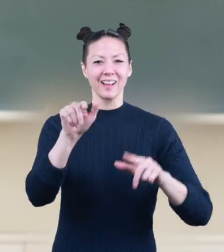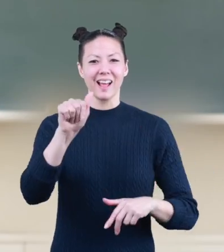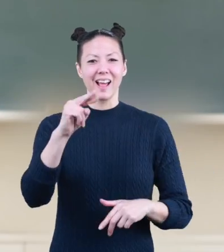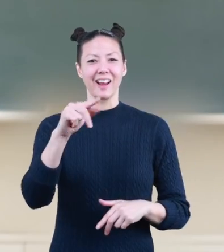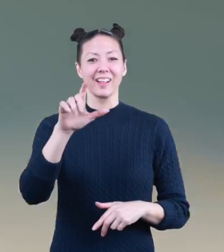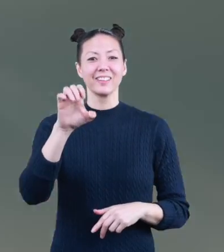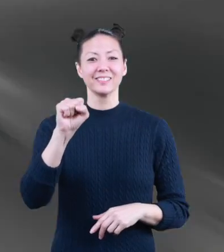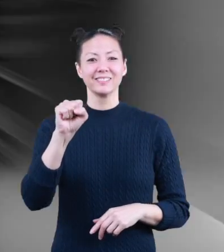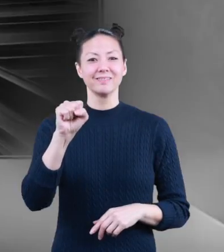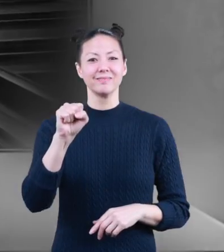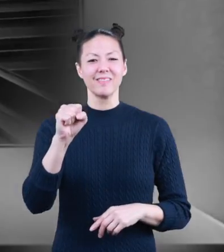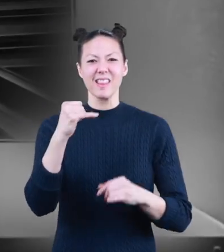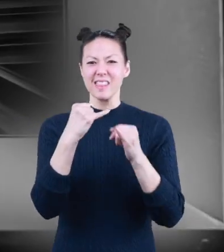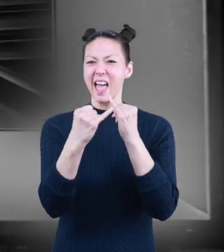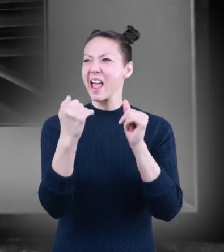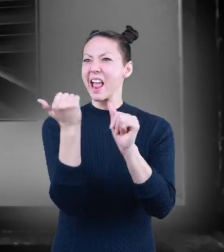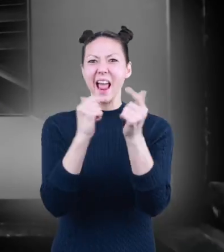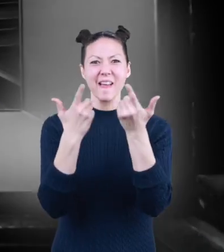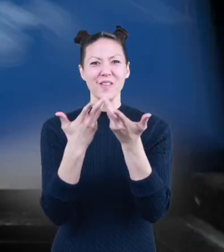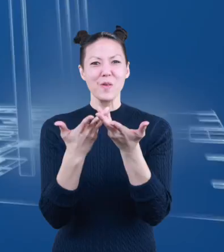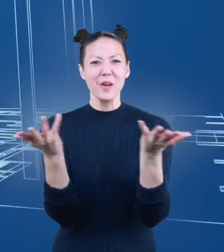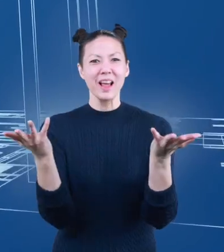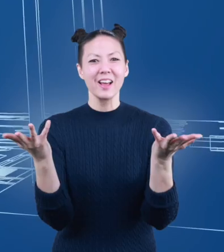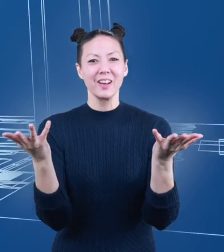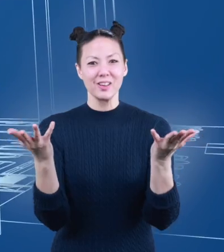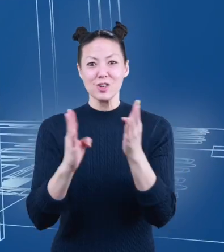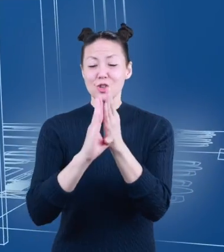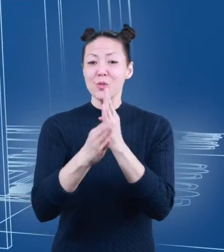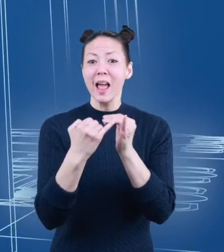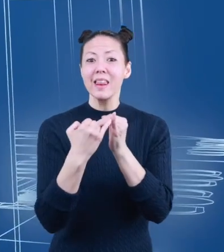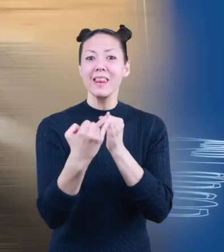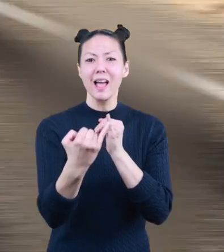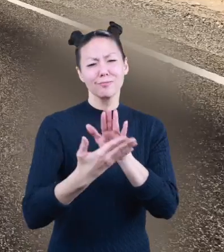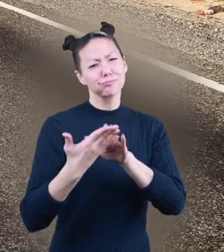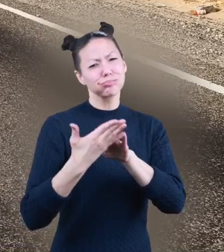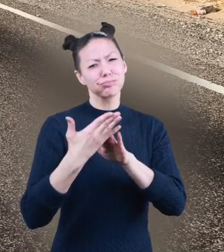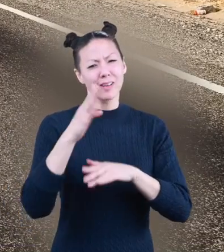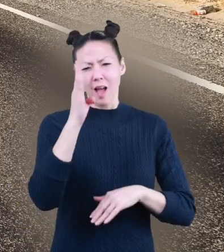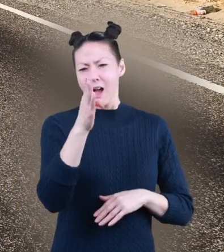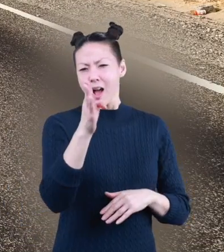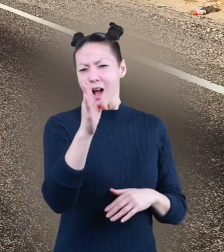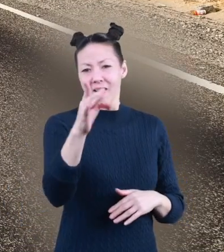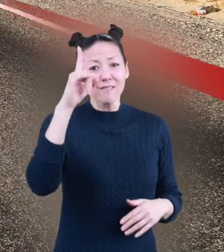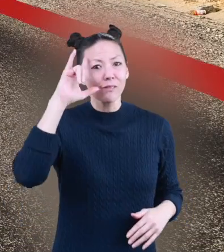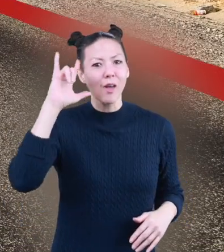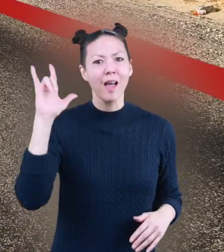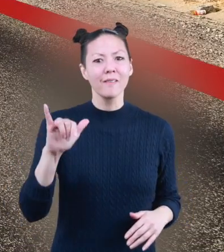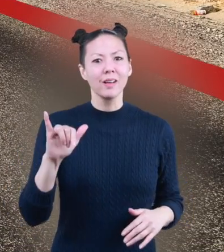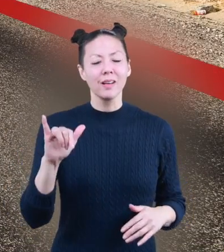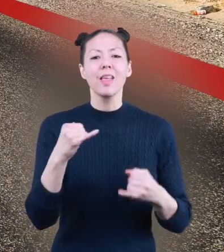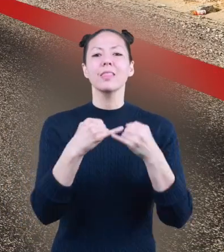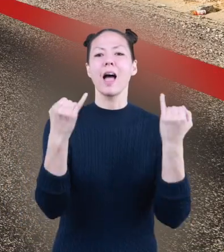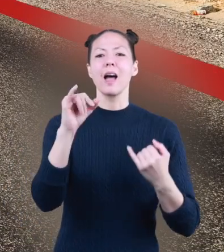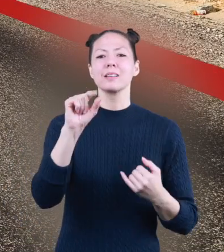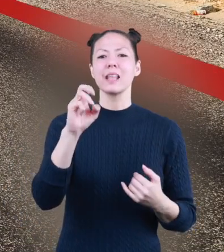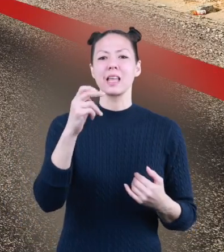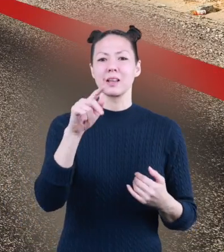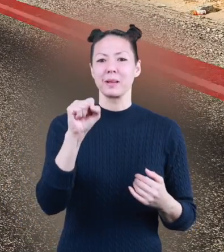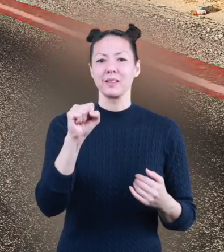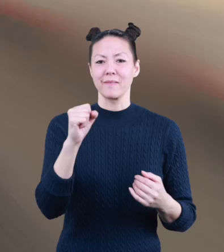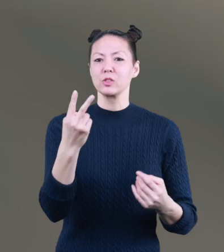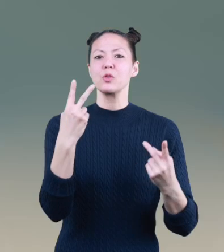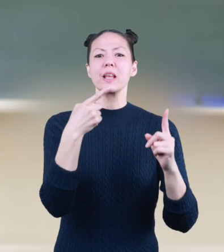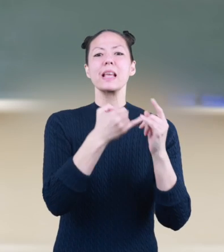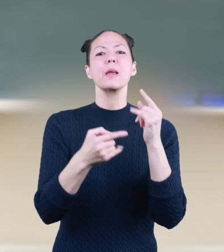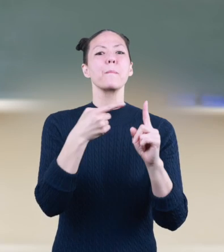Angles. There are lines everywhere. Straight lines that can go on forever. Line segments with two